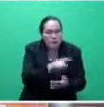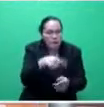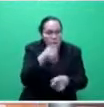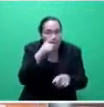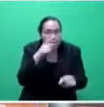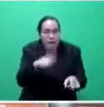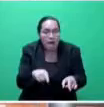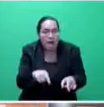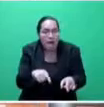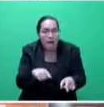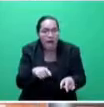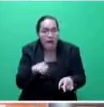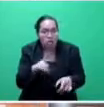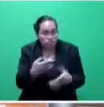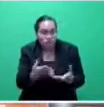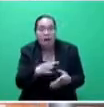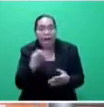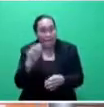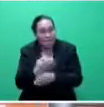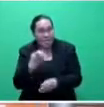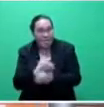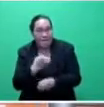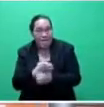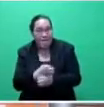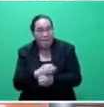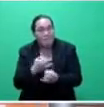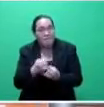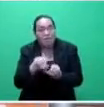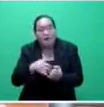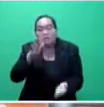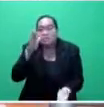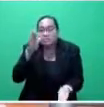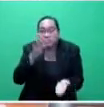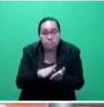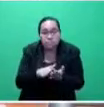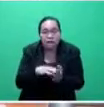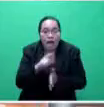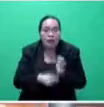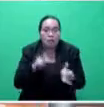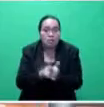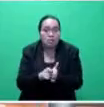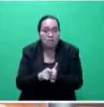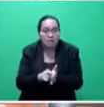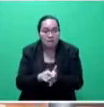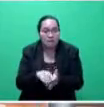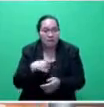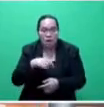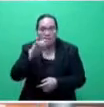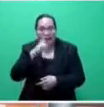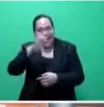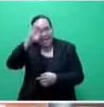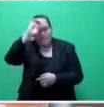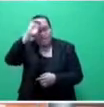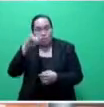people who are still employed, but at extremely reduced hours. You cannot, for example, expect